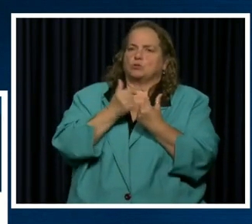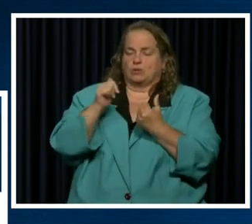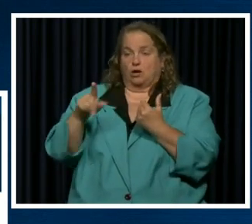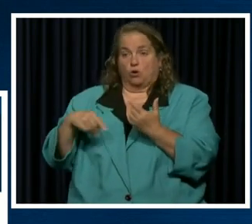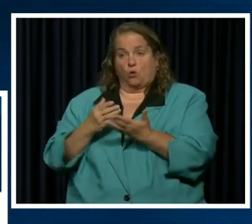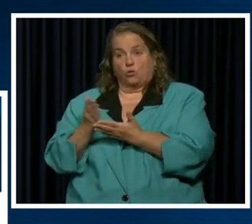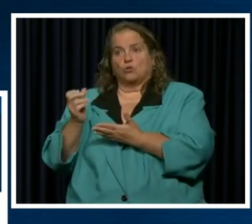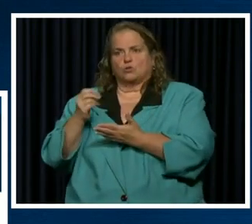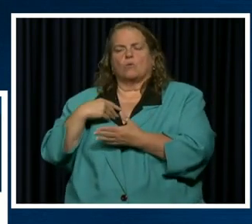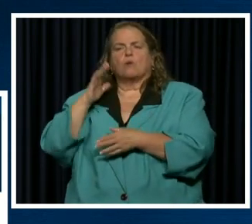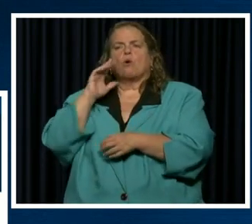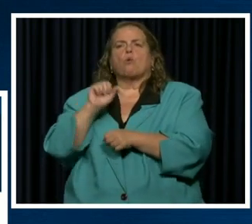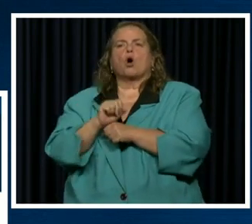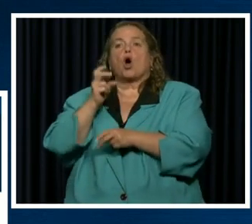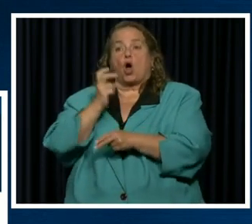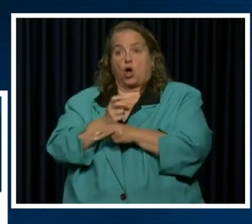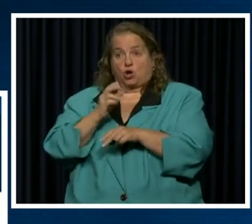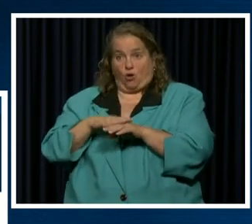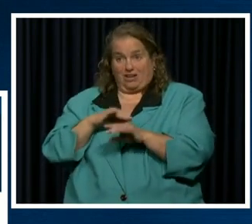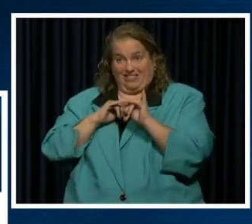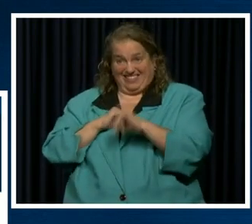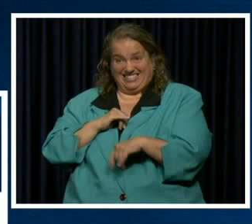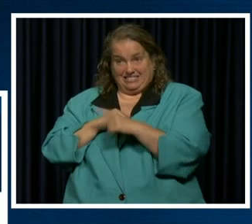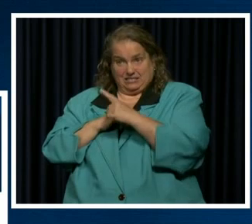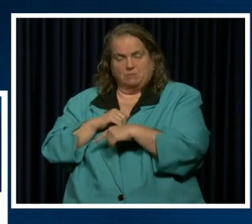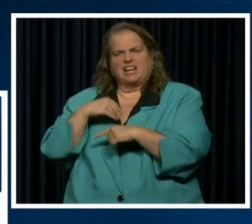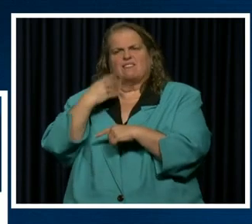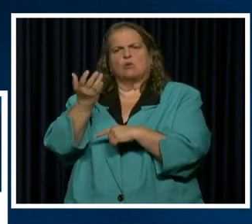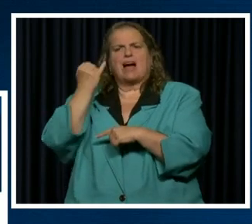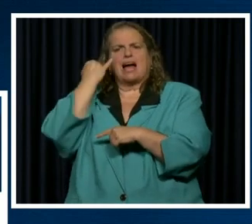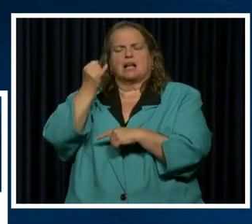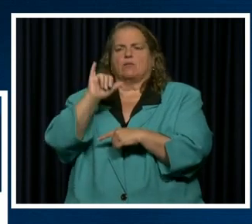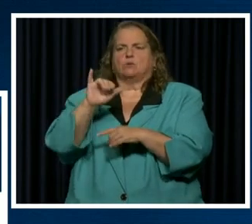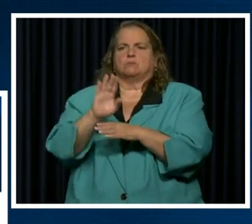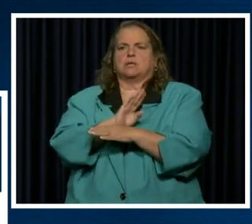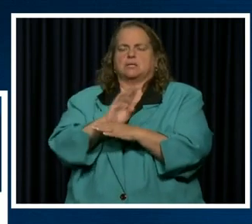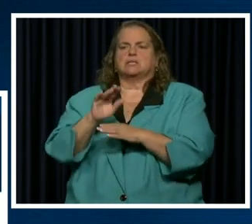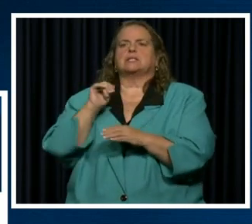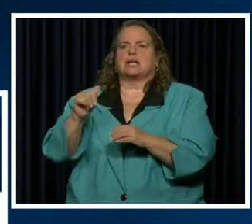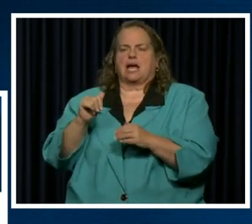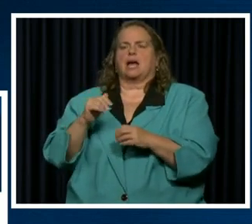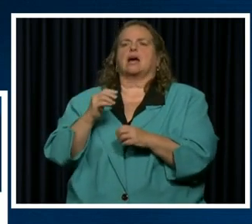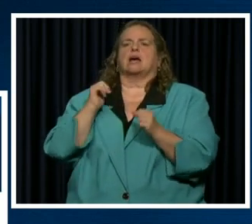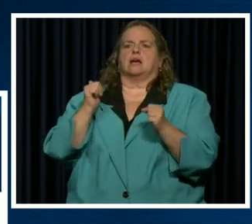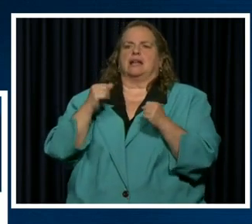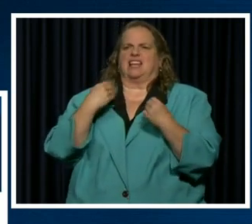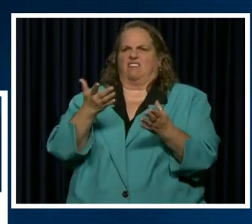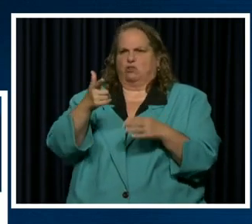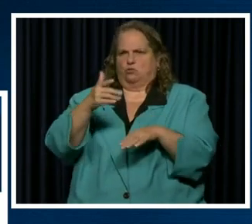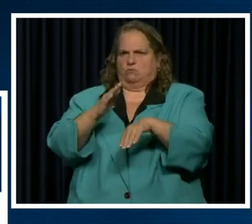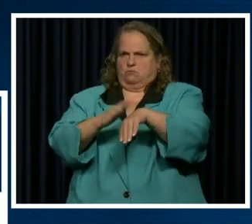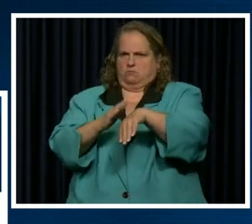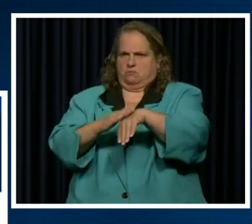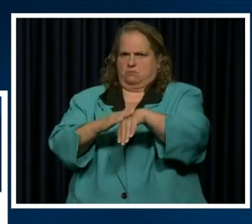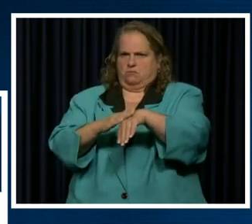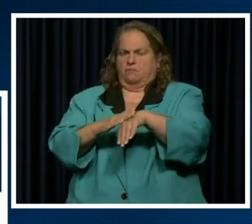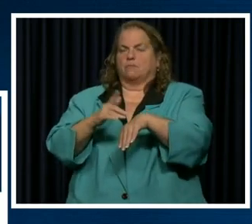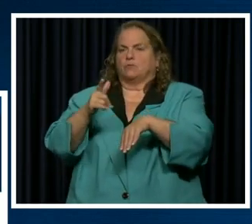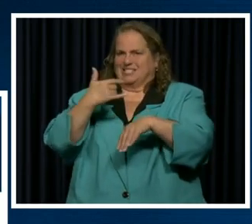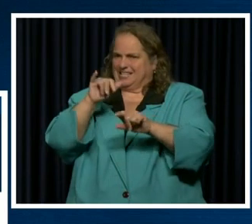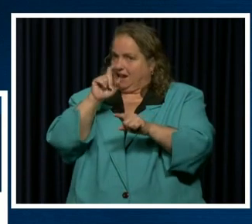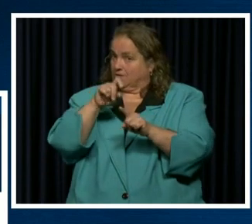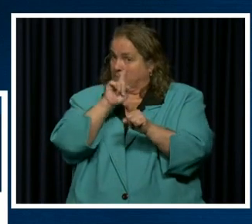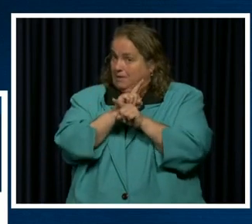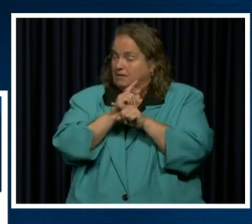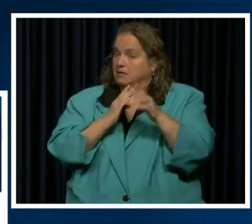So we're gonna be working hard on this, but this gives, uh, these businesses, uh, some advance notice. They're still gonna have to meet